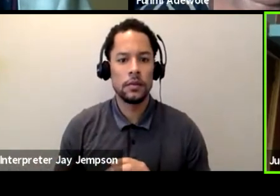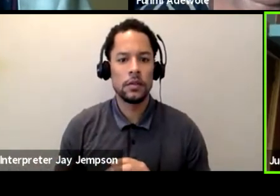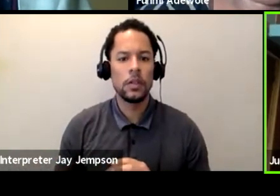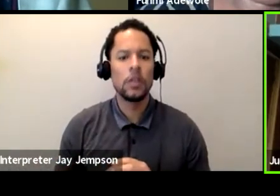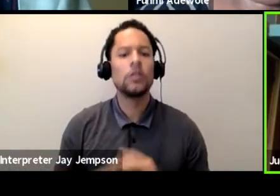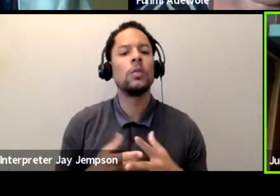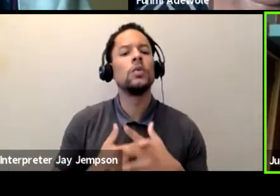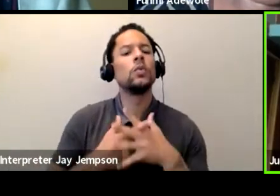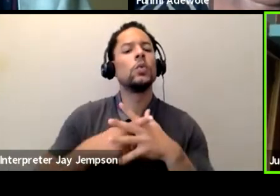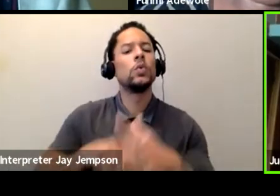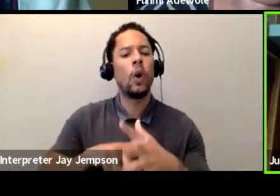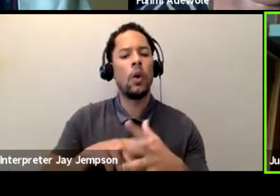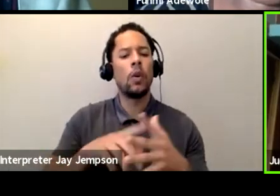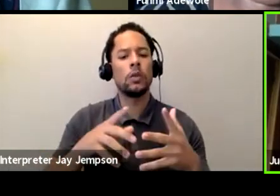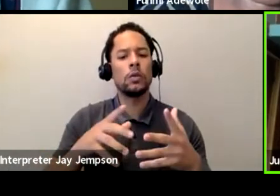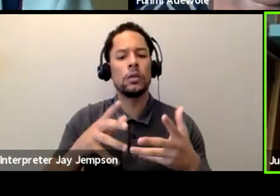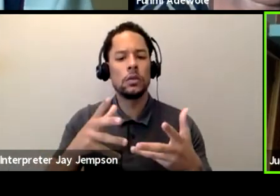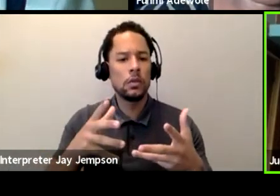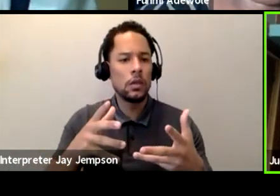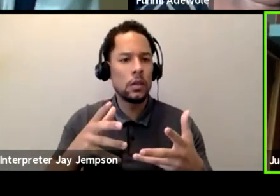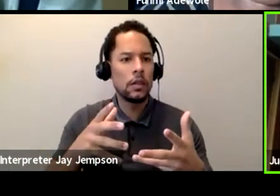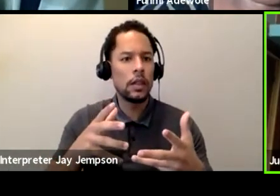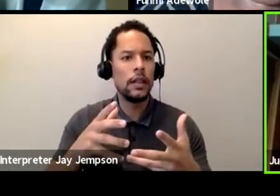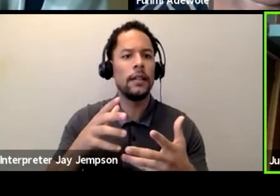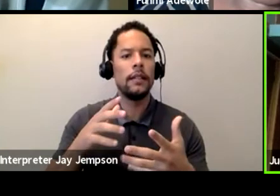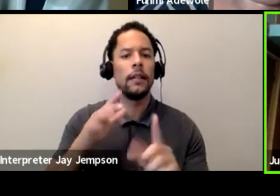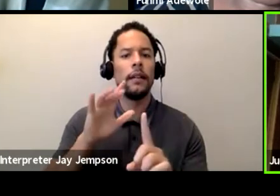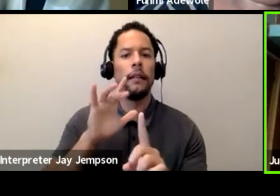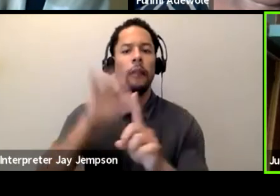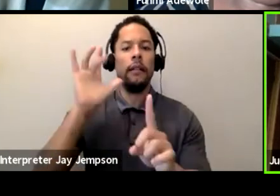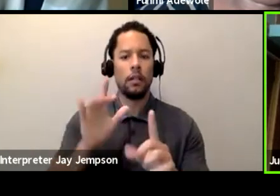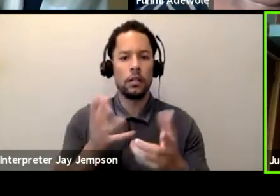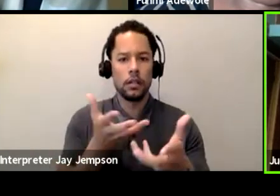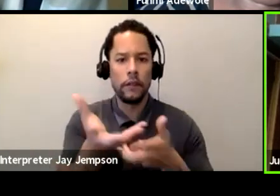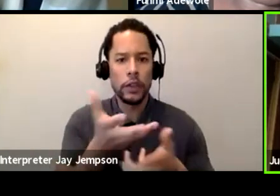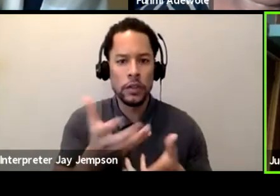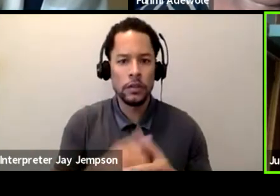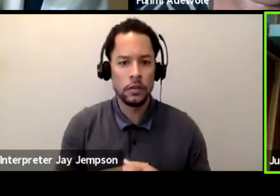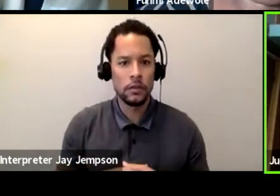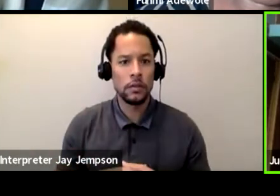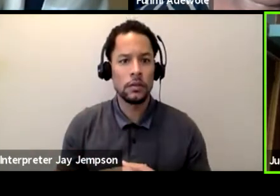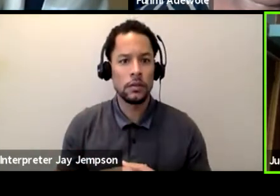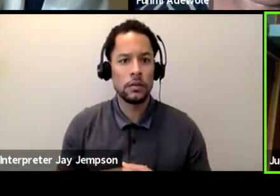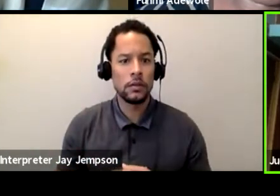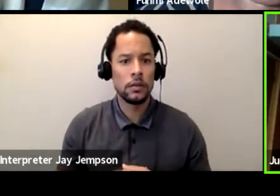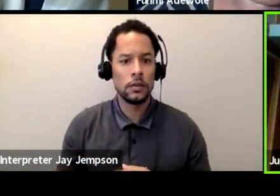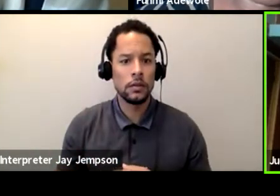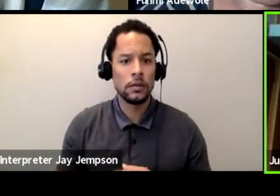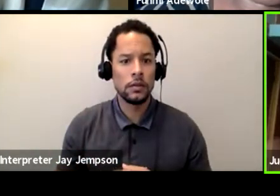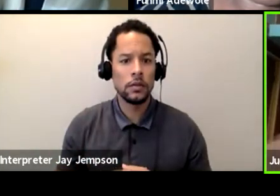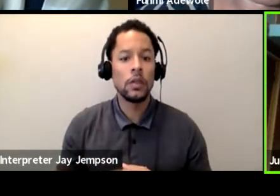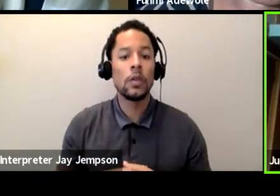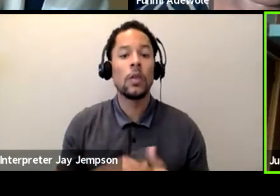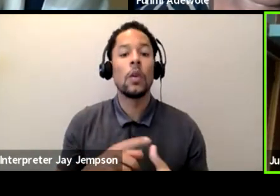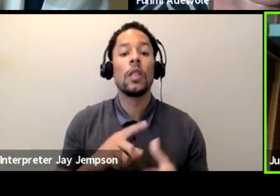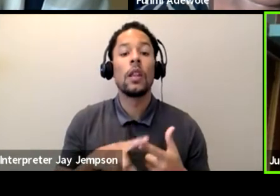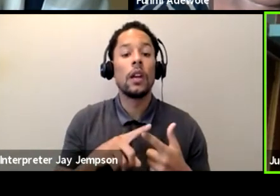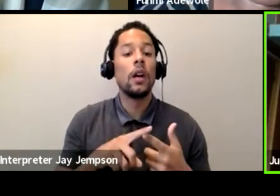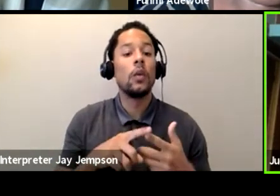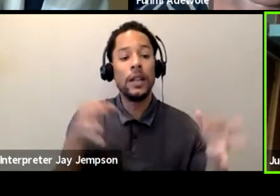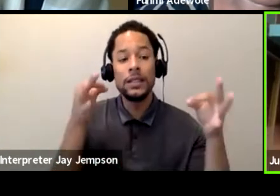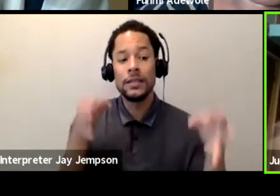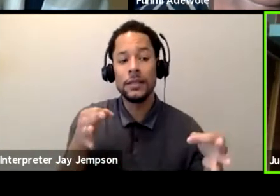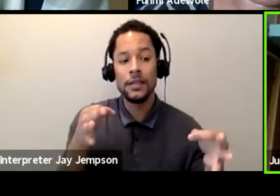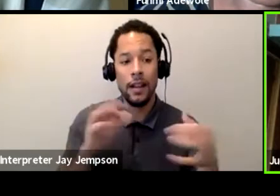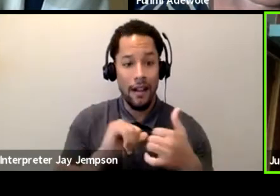conversation, then we now have to decide how will the truth or the thematic